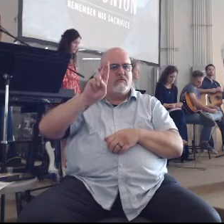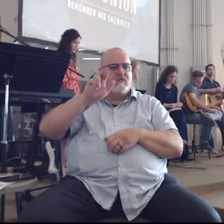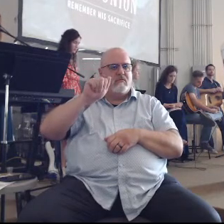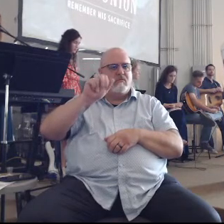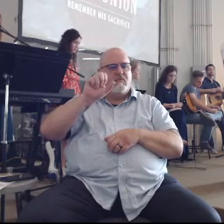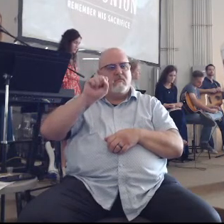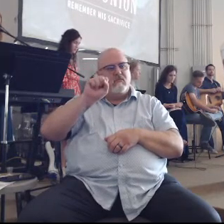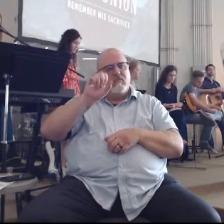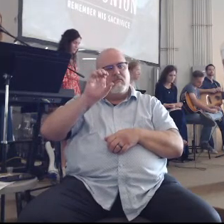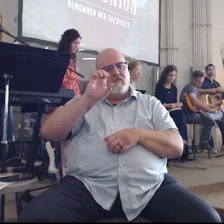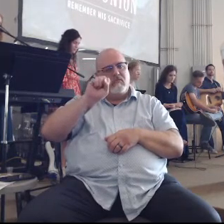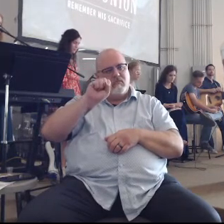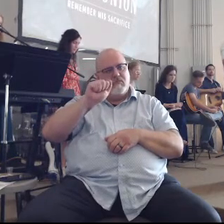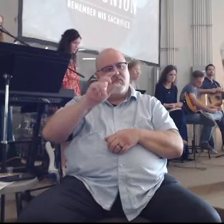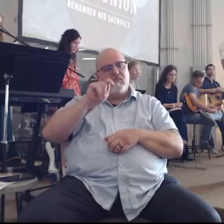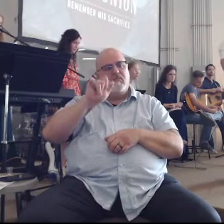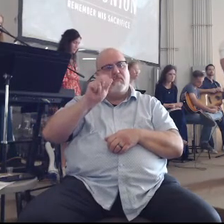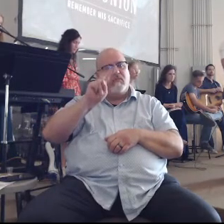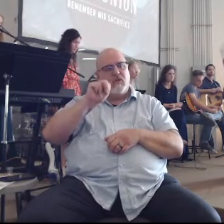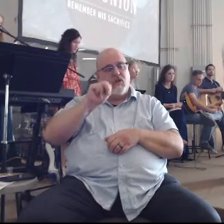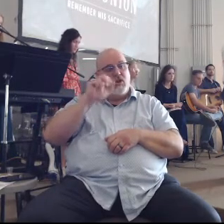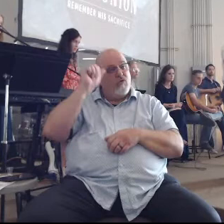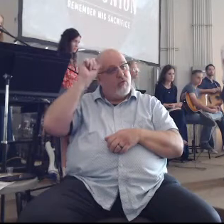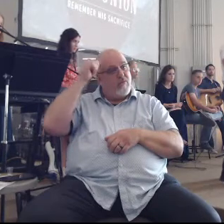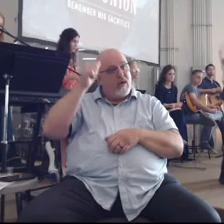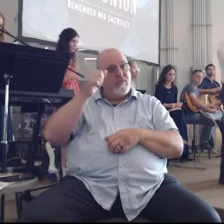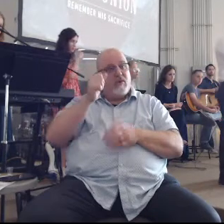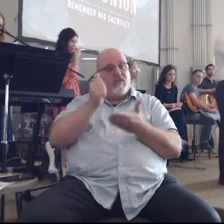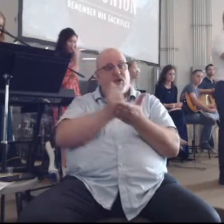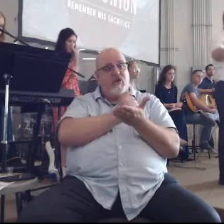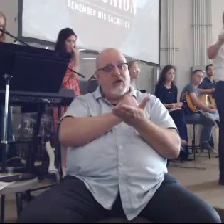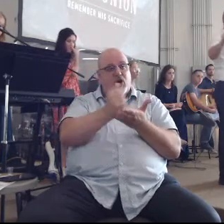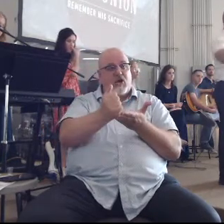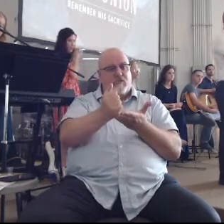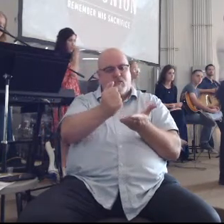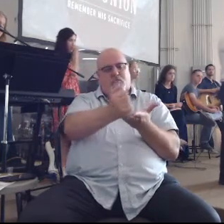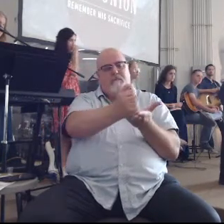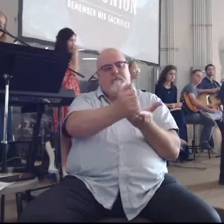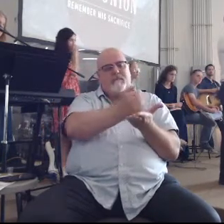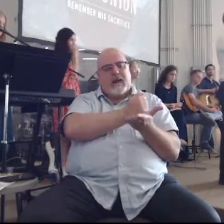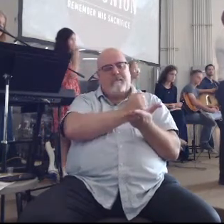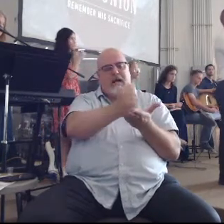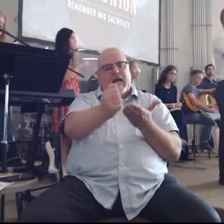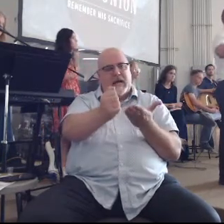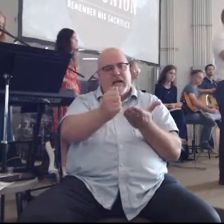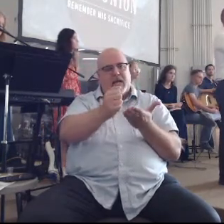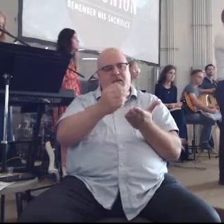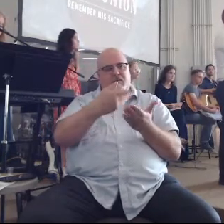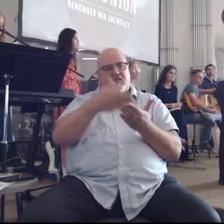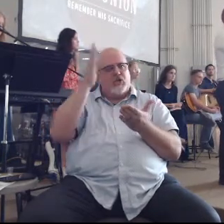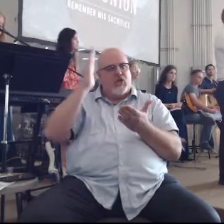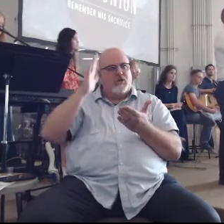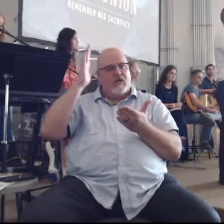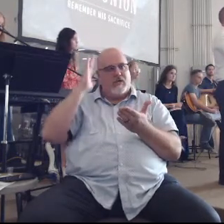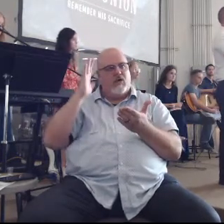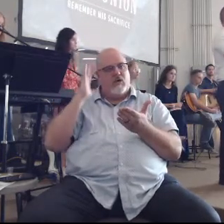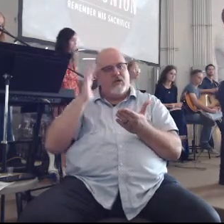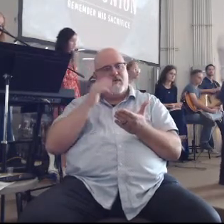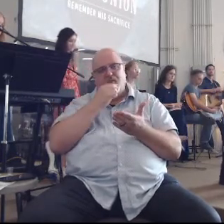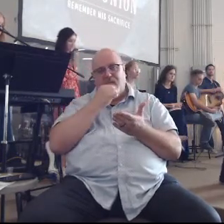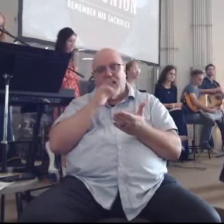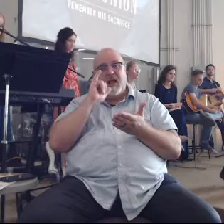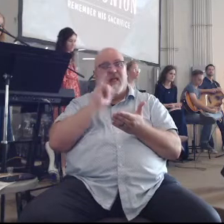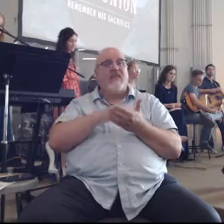those who are old enough to remember the old credit card machines where they would put your card in the machine and they would run the little thing across it and they make that loud noise